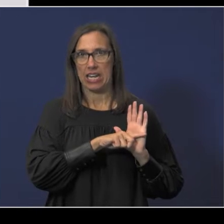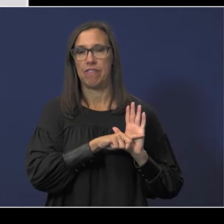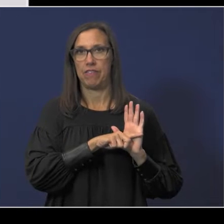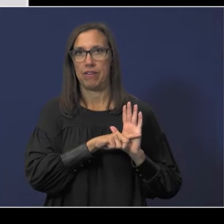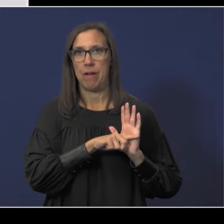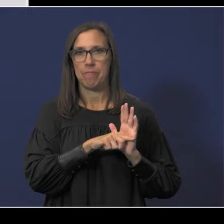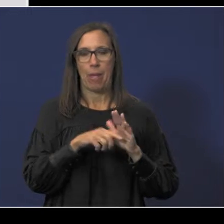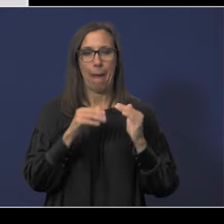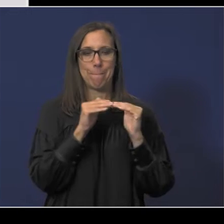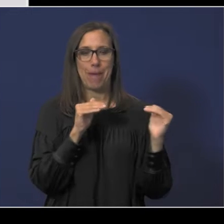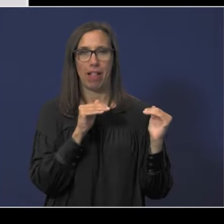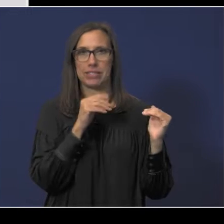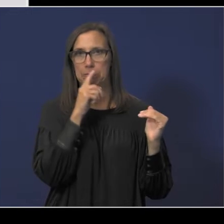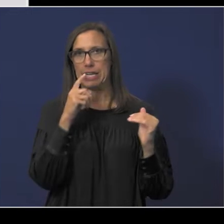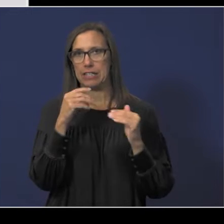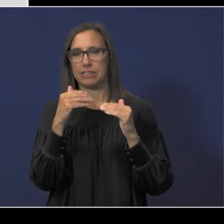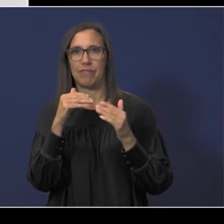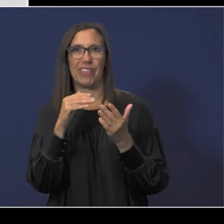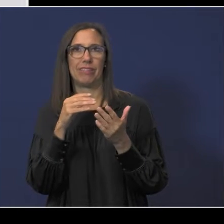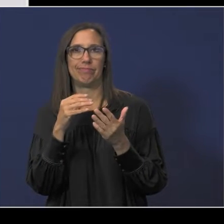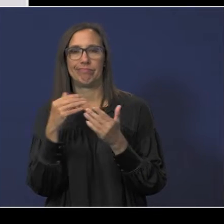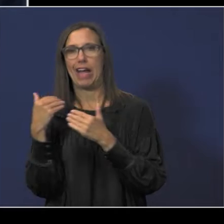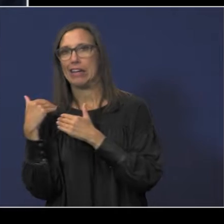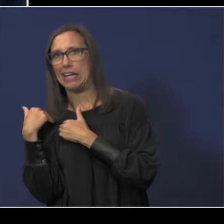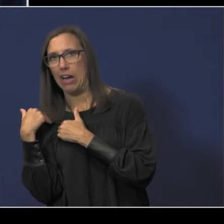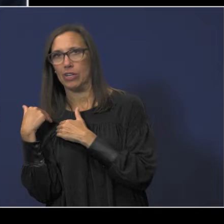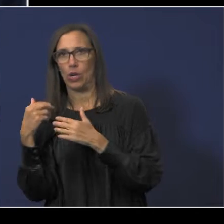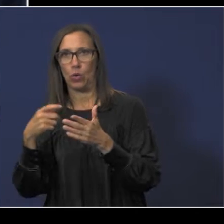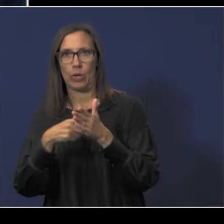asset balance due to the accounting requirements for pensions.